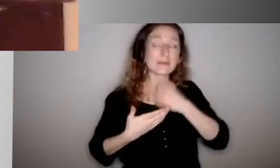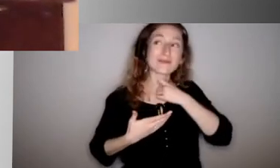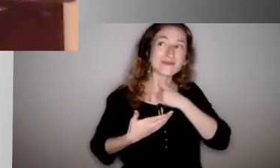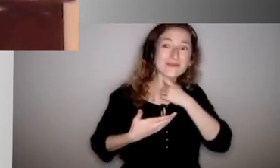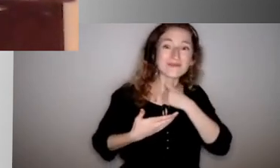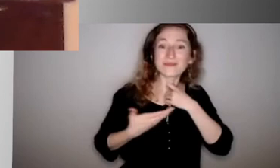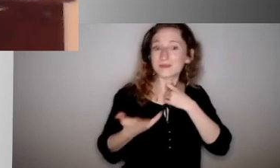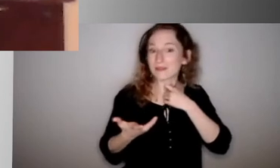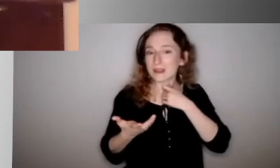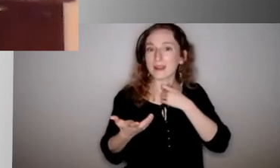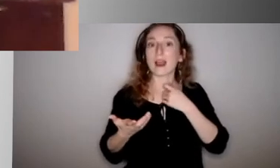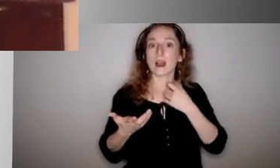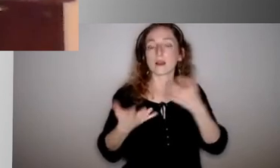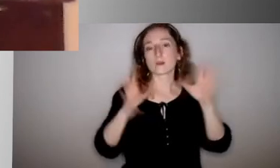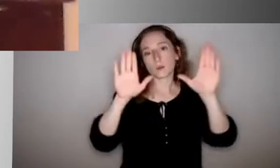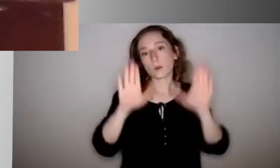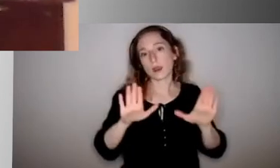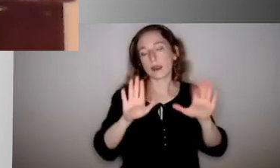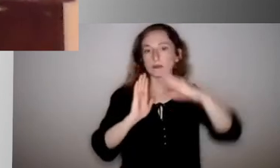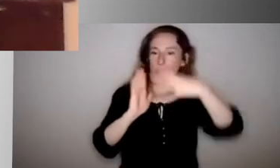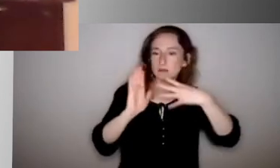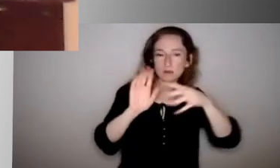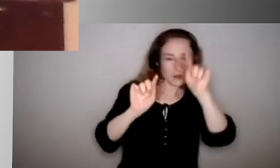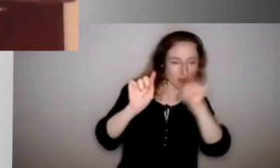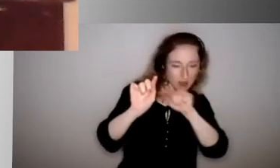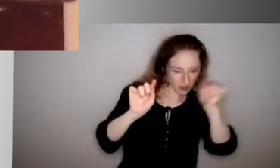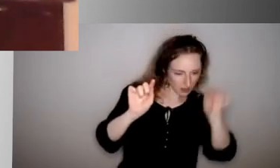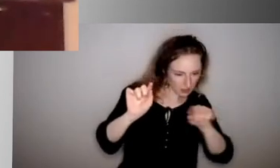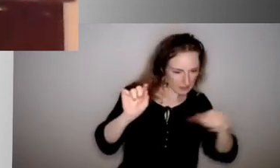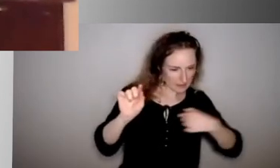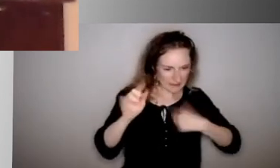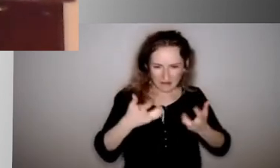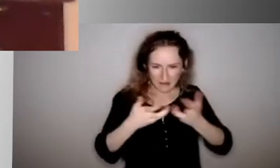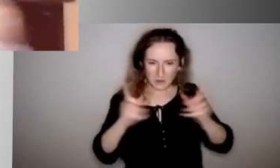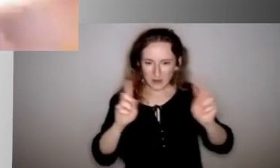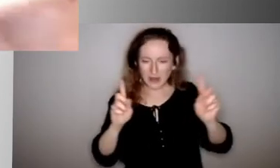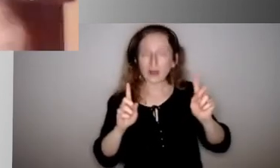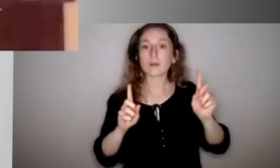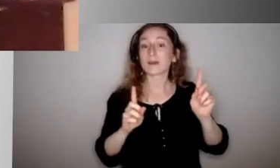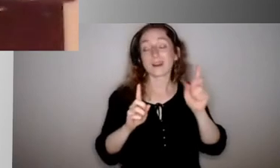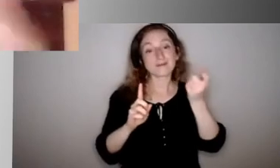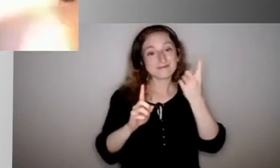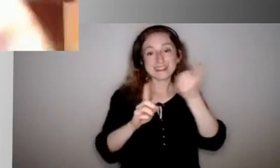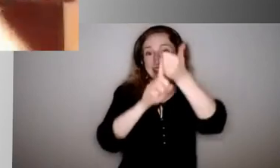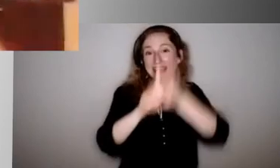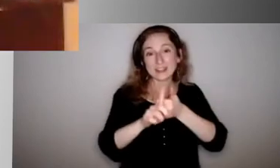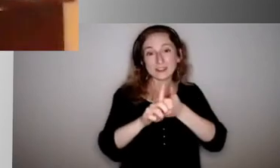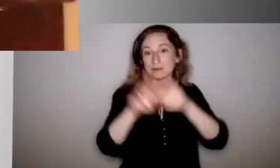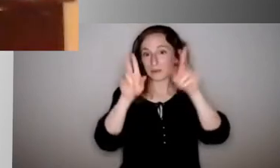And so, there's, there's some great guidelines there, but every situation is going to be unique. And those are, you know, kind of broad